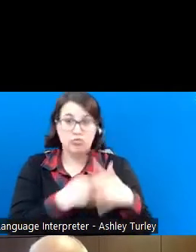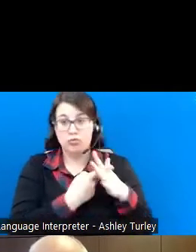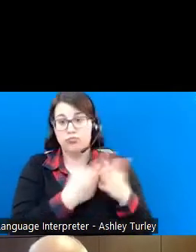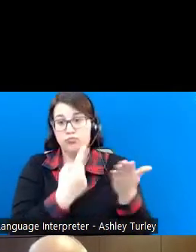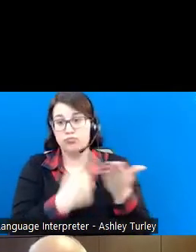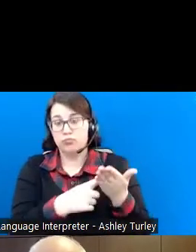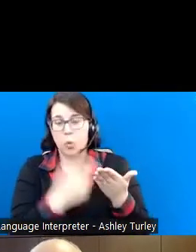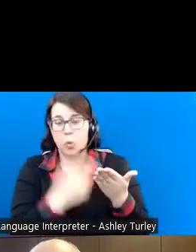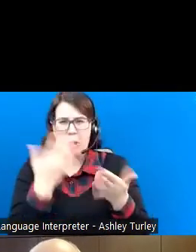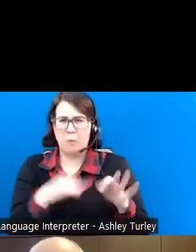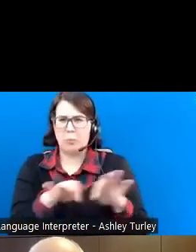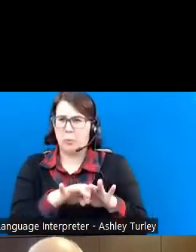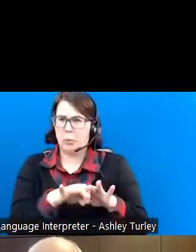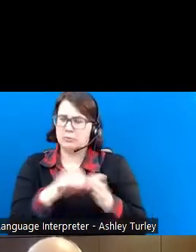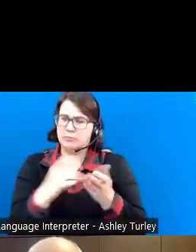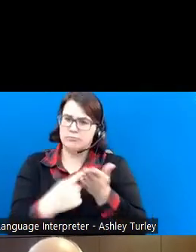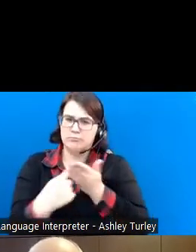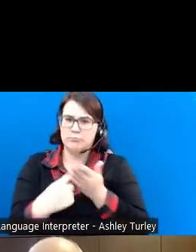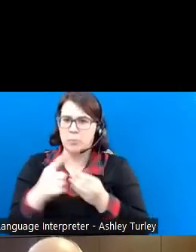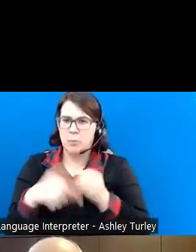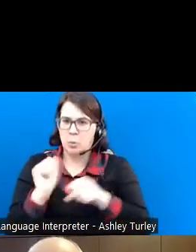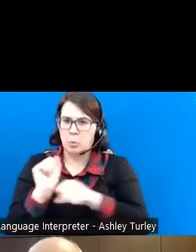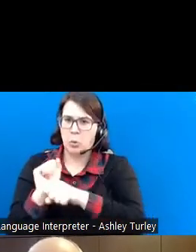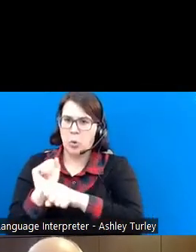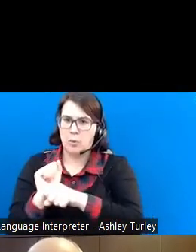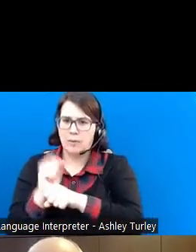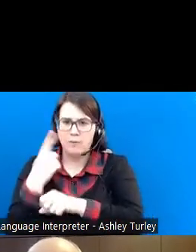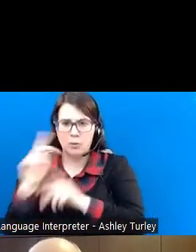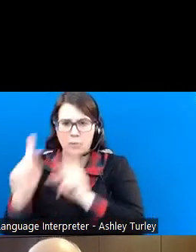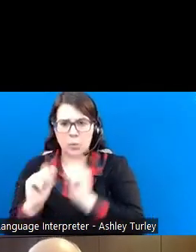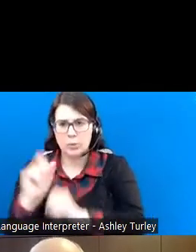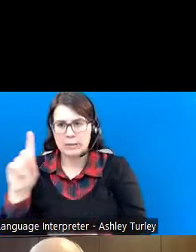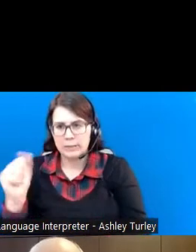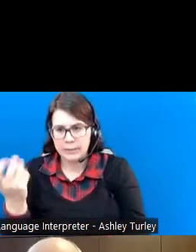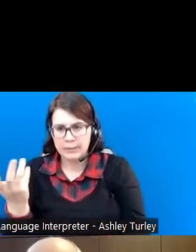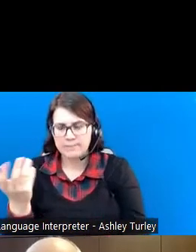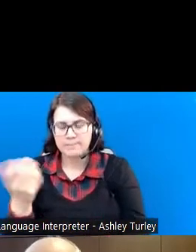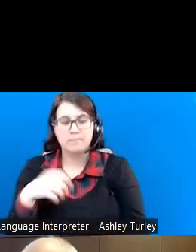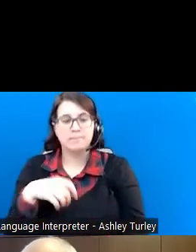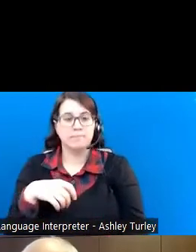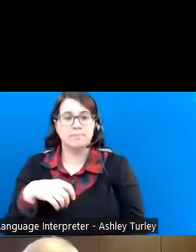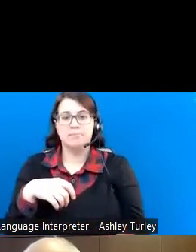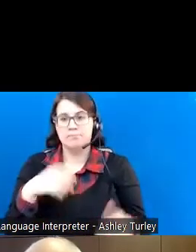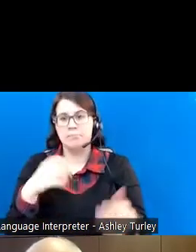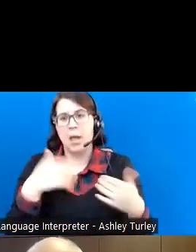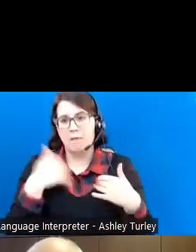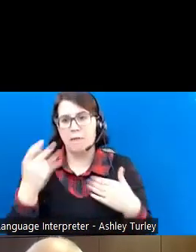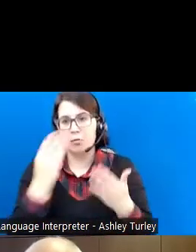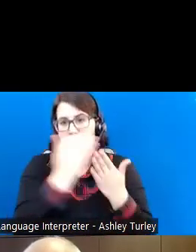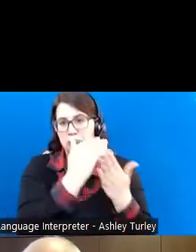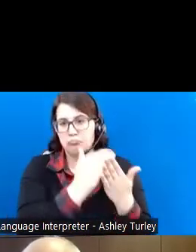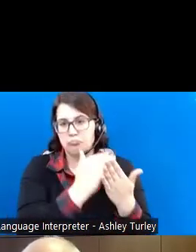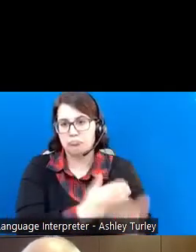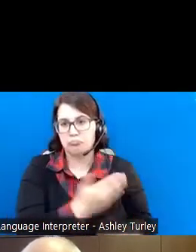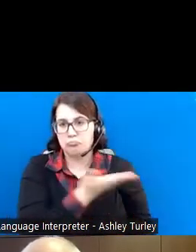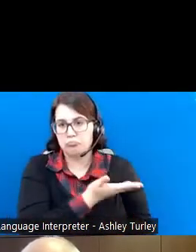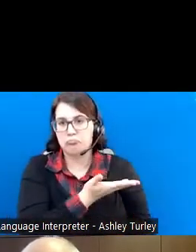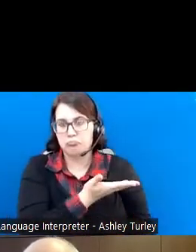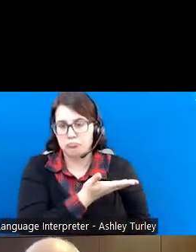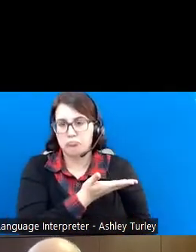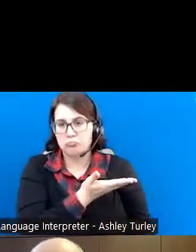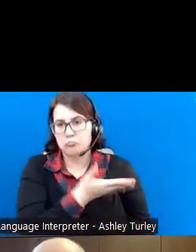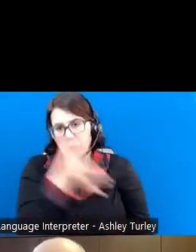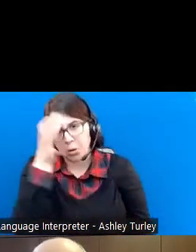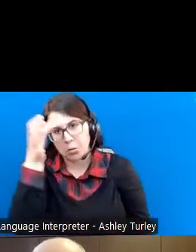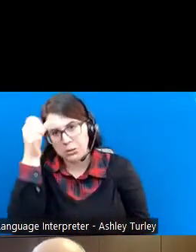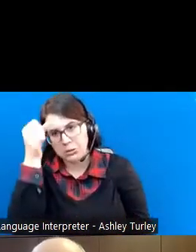to talk about employment and employment for people with disabilities? I've listed here several things that are just common sense,